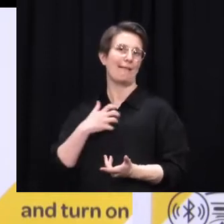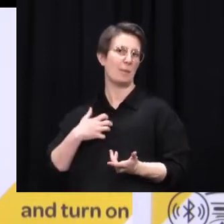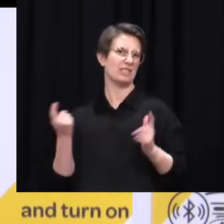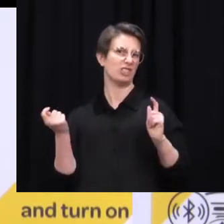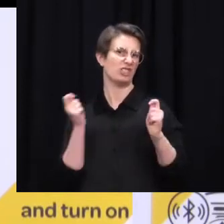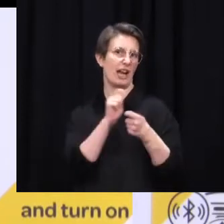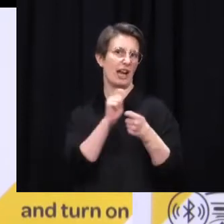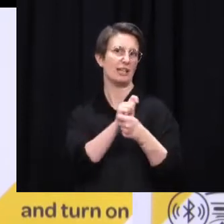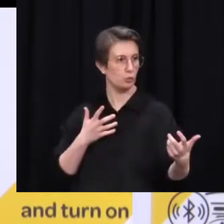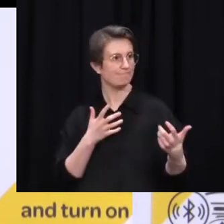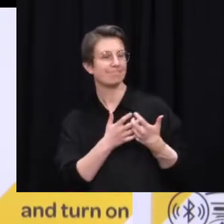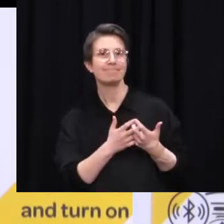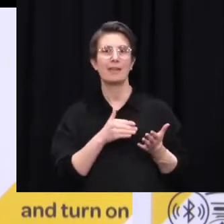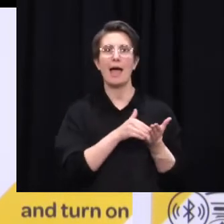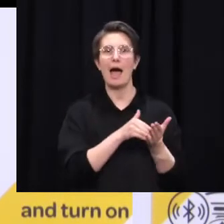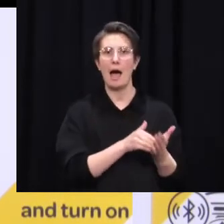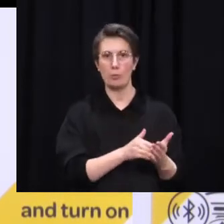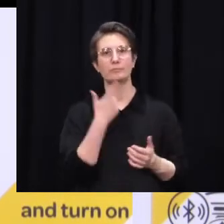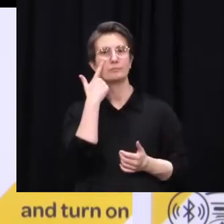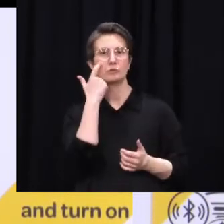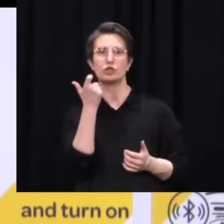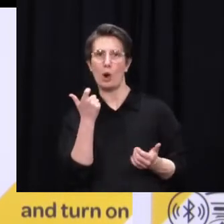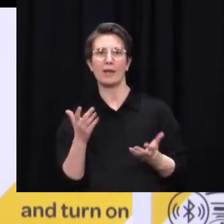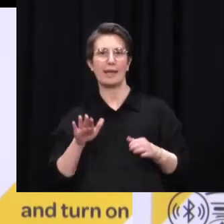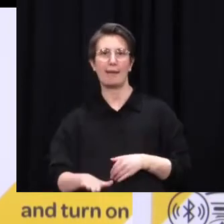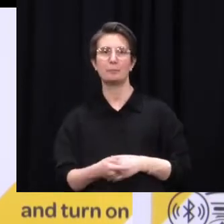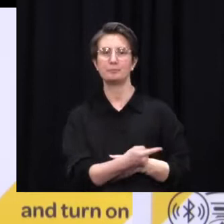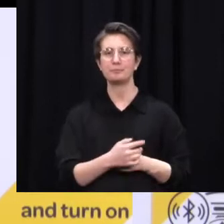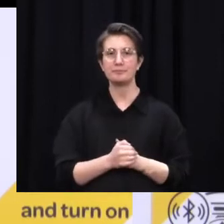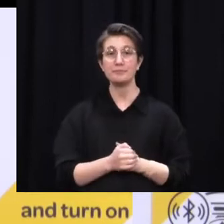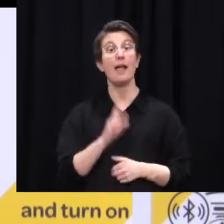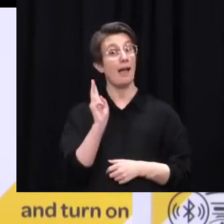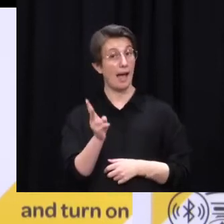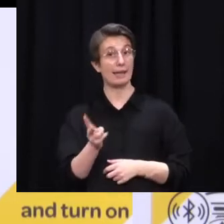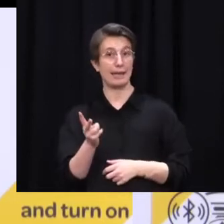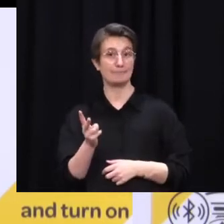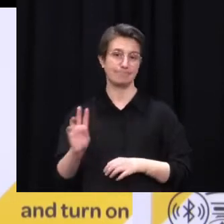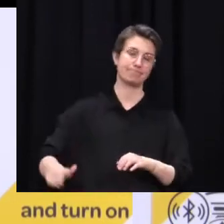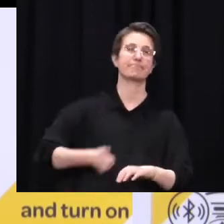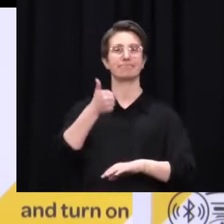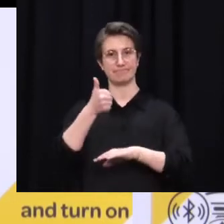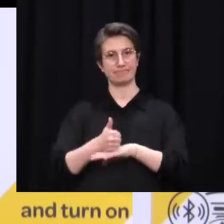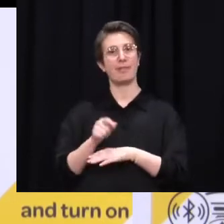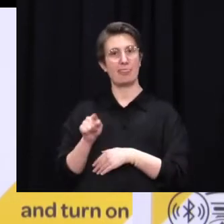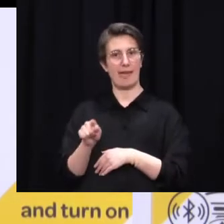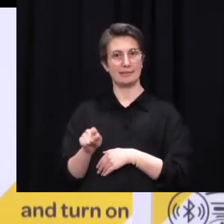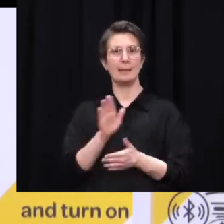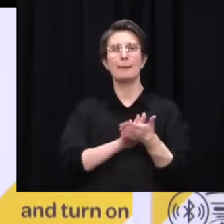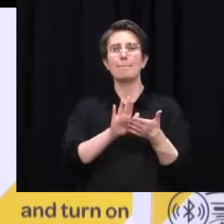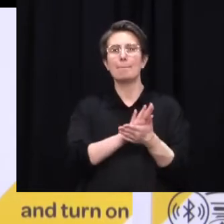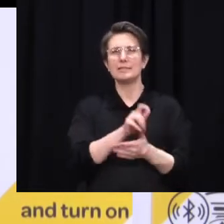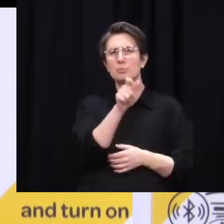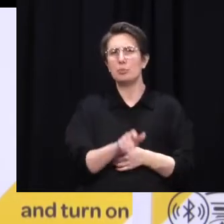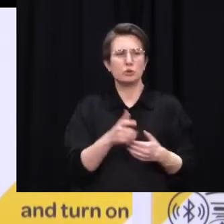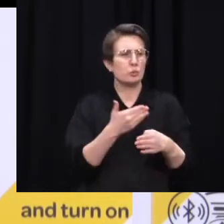scheme back in place under alert level 4. That will support people such as emergency service workers, border workers and others